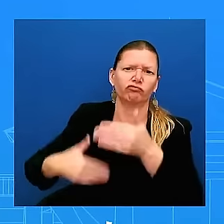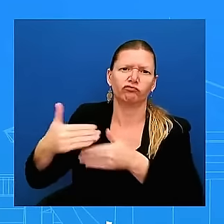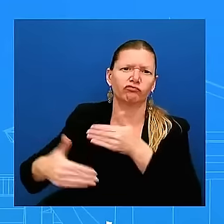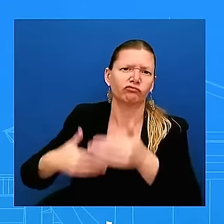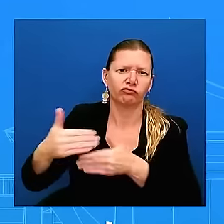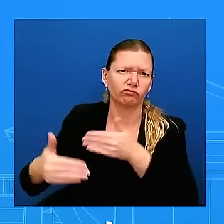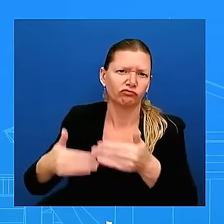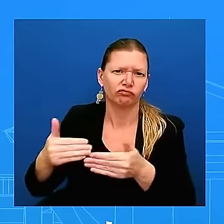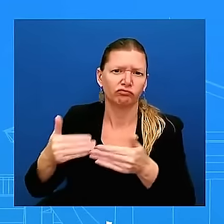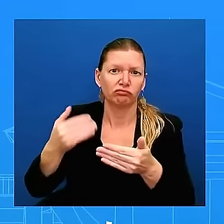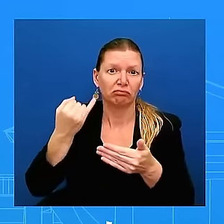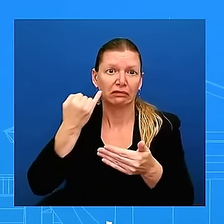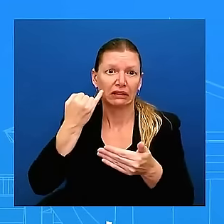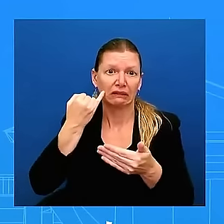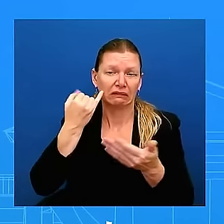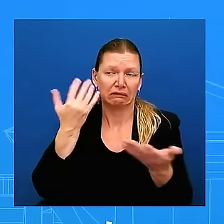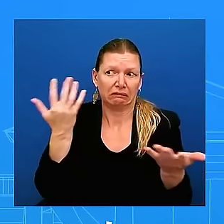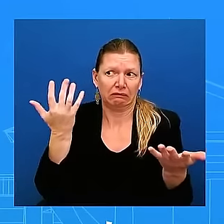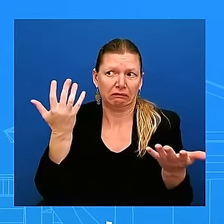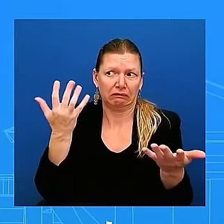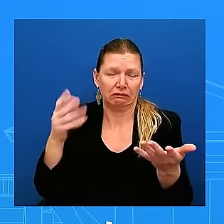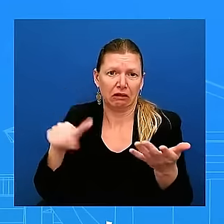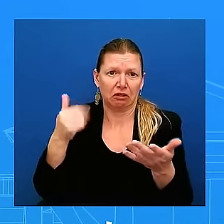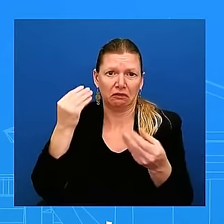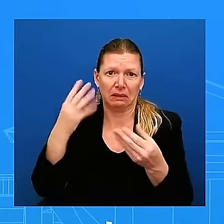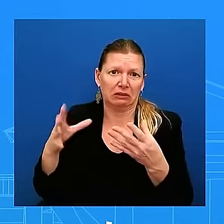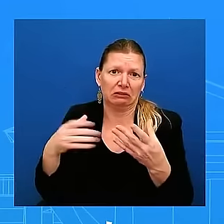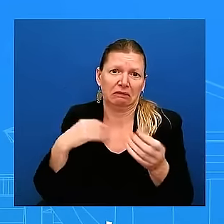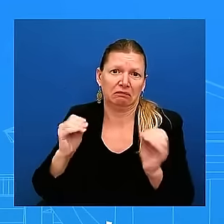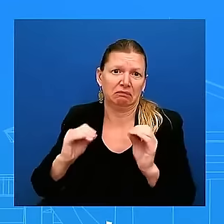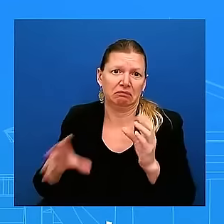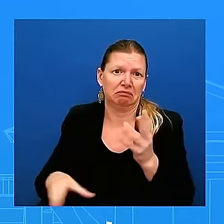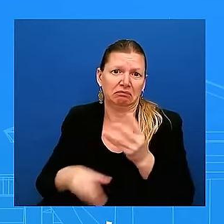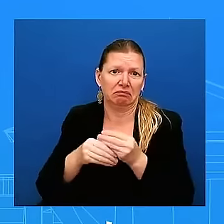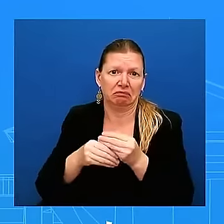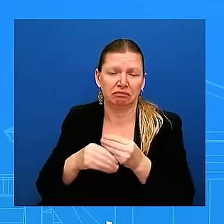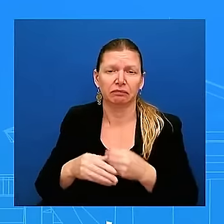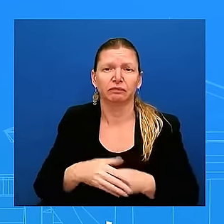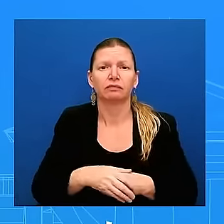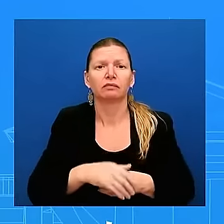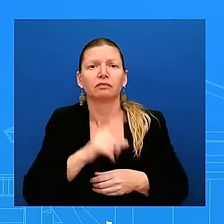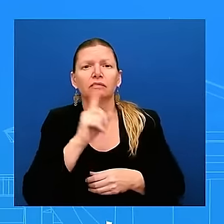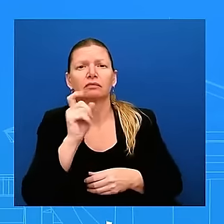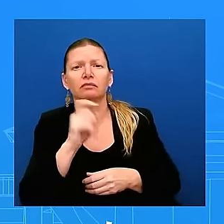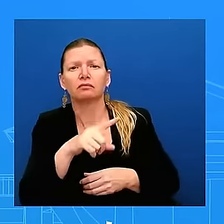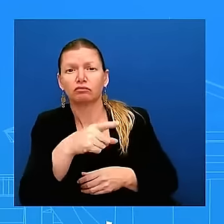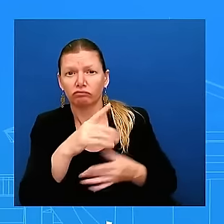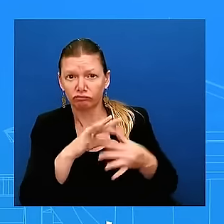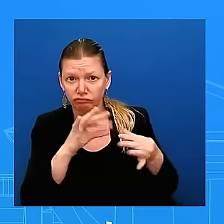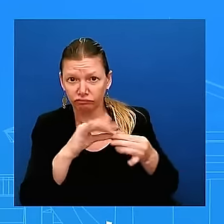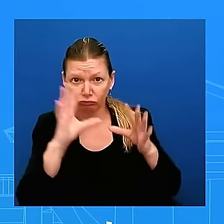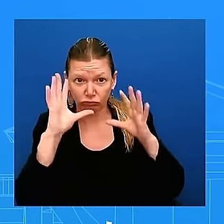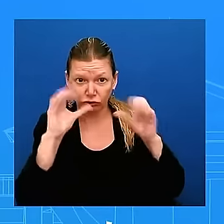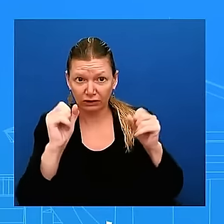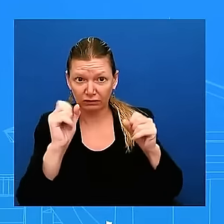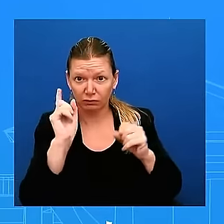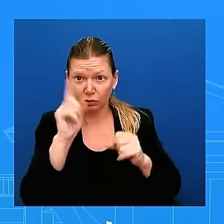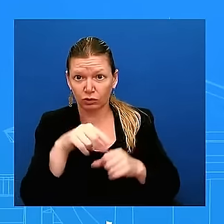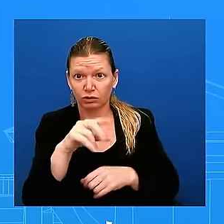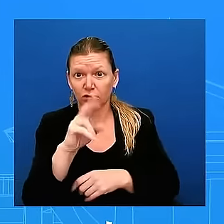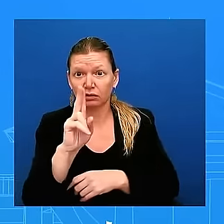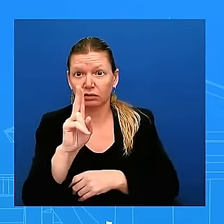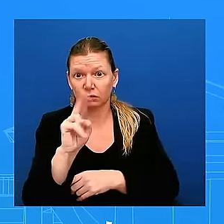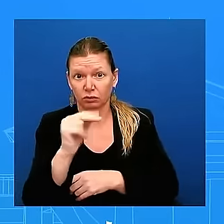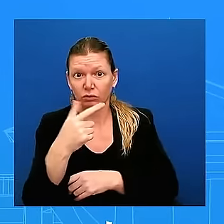um you said that the president is heading to anga is the vice president going as well uh right now uh the vice president is not uh planning uh